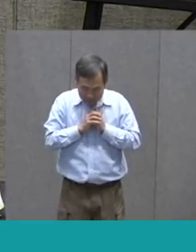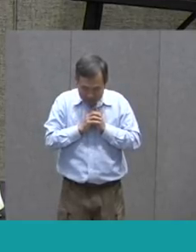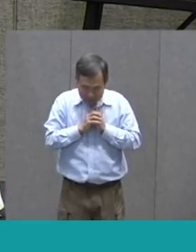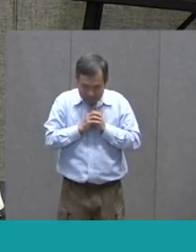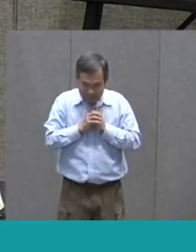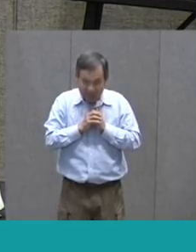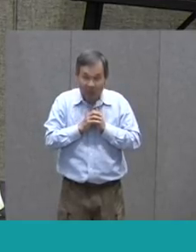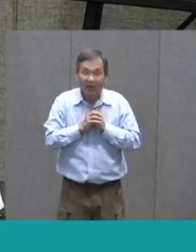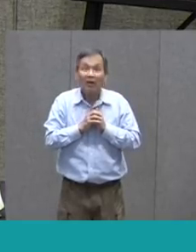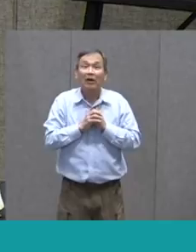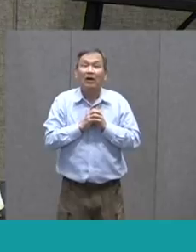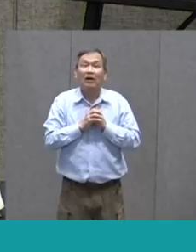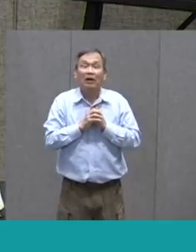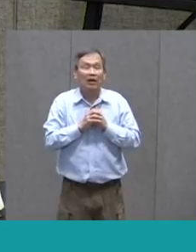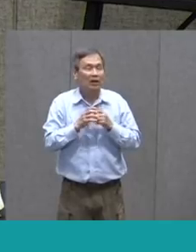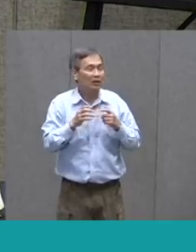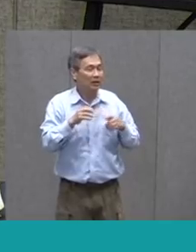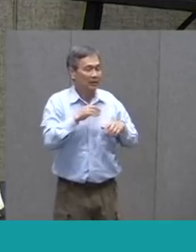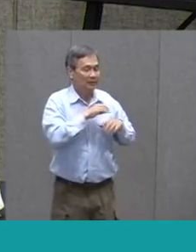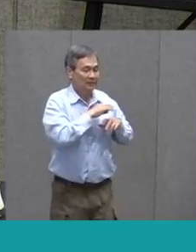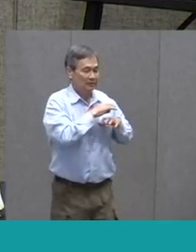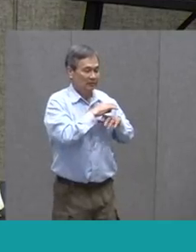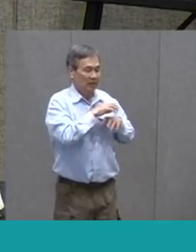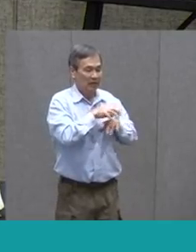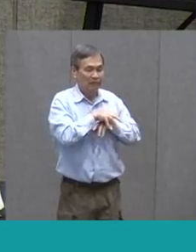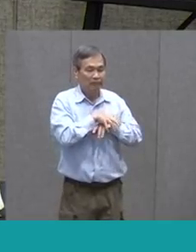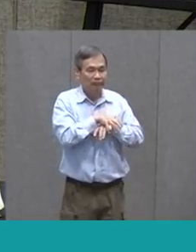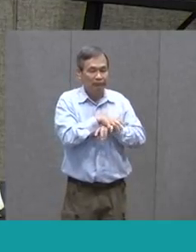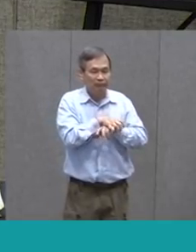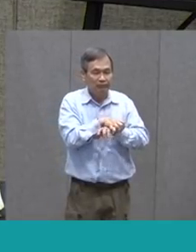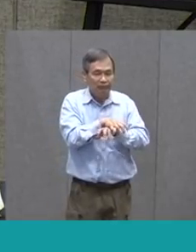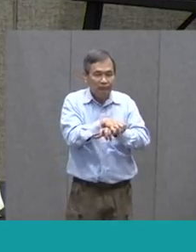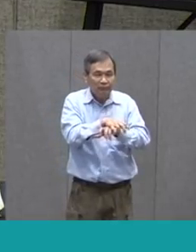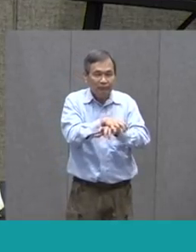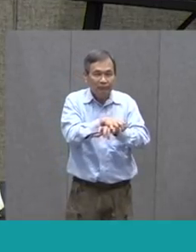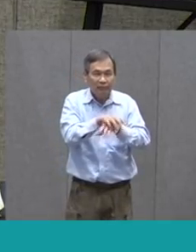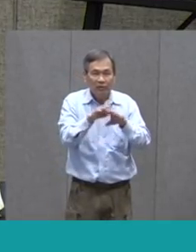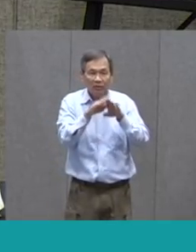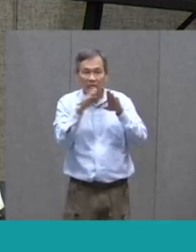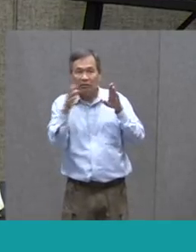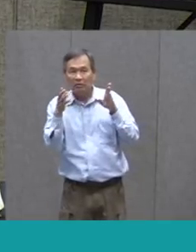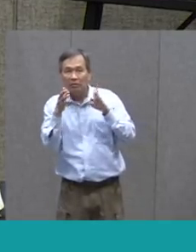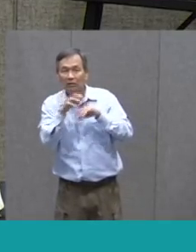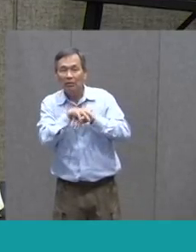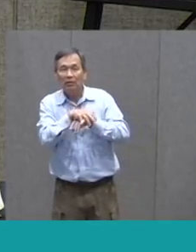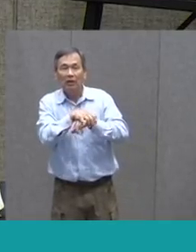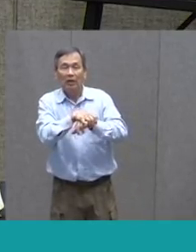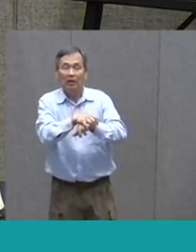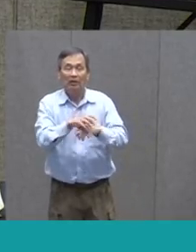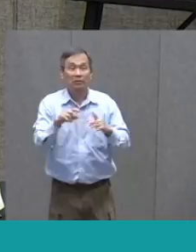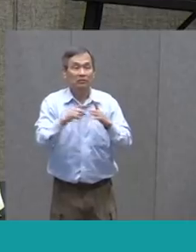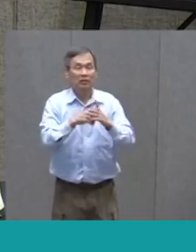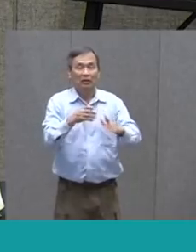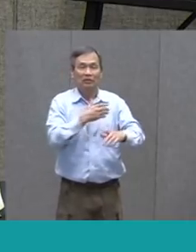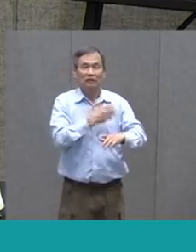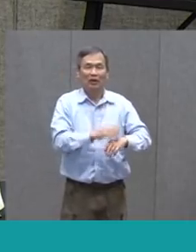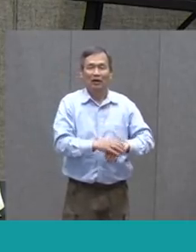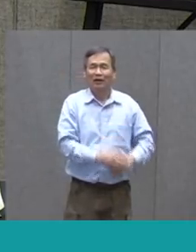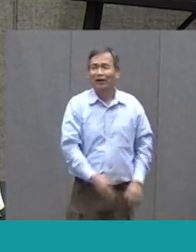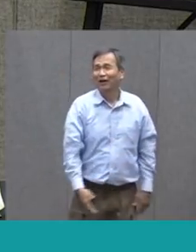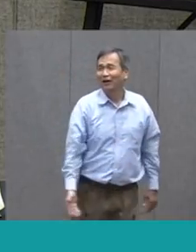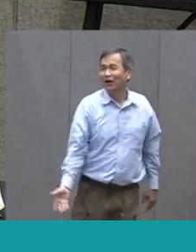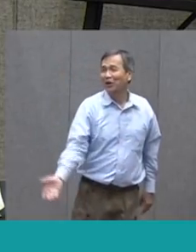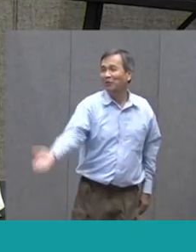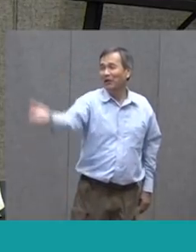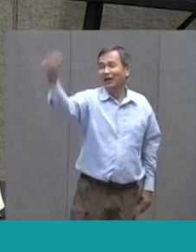Then he came out of his door again And merely did sing Come hither,